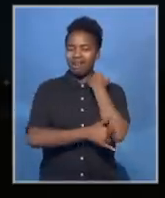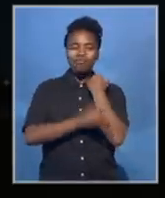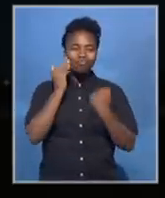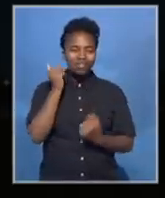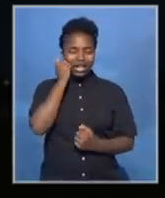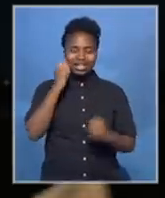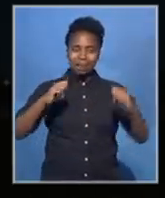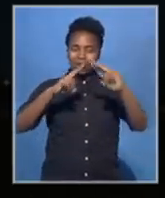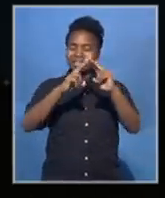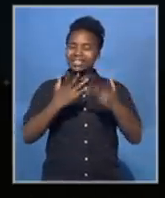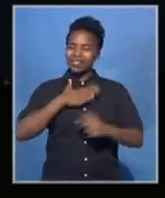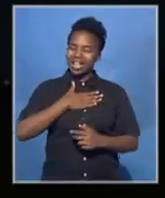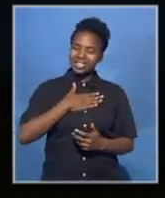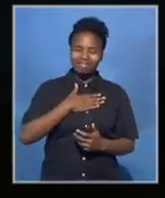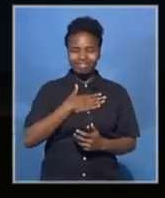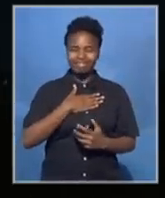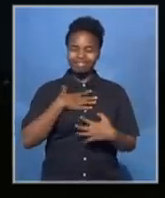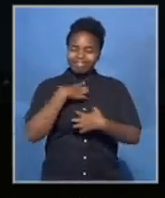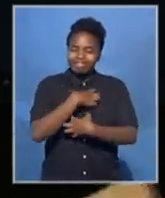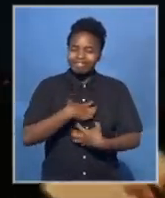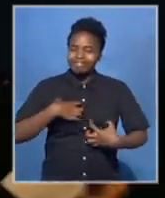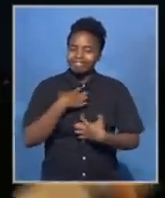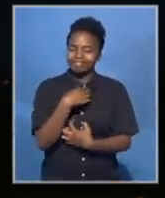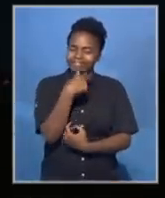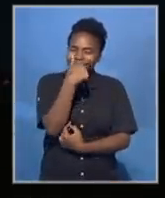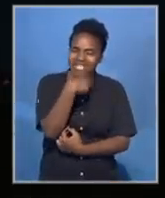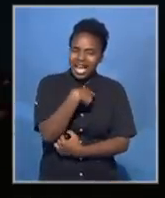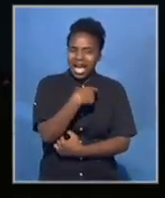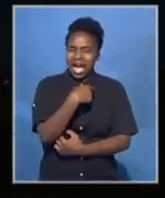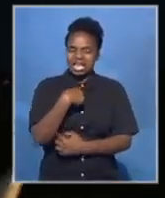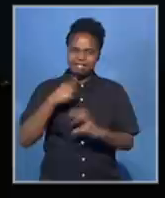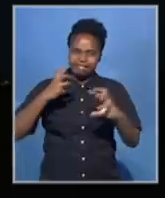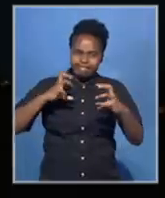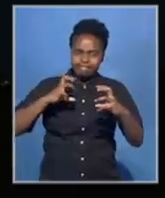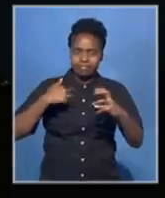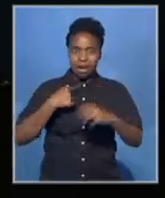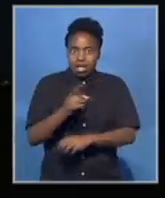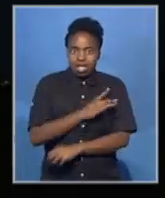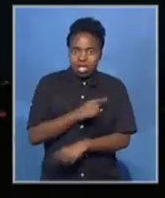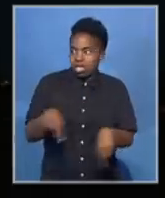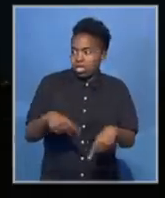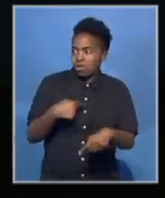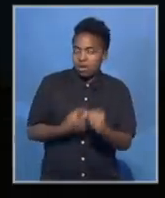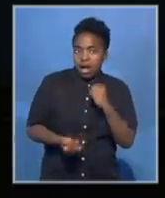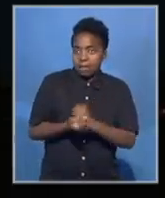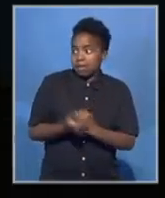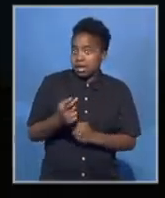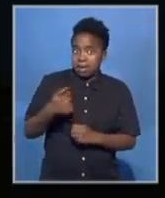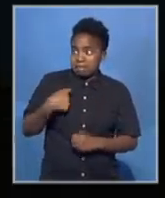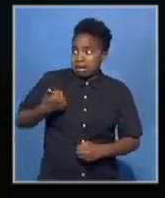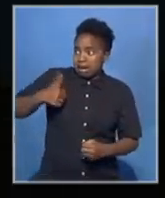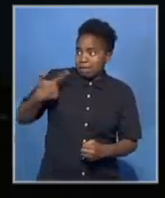France, just outside the centre of Paris. And clearly, there's been tension and nervousness and a lot of worry